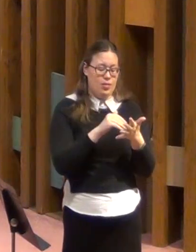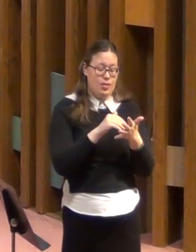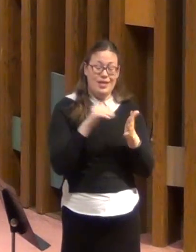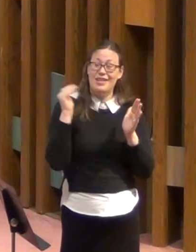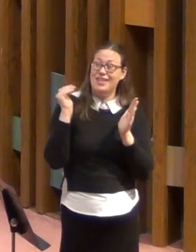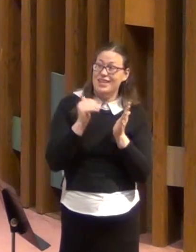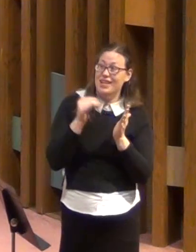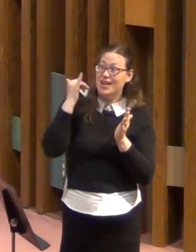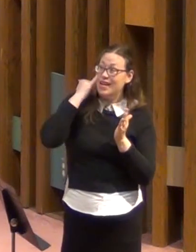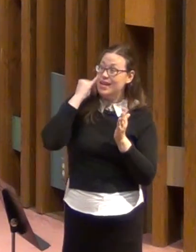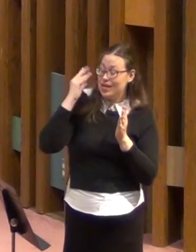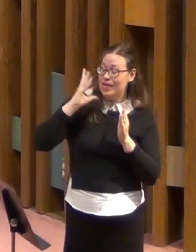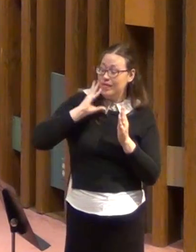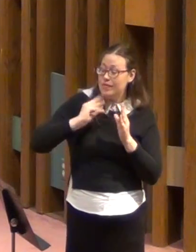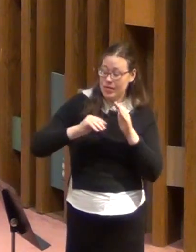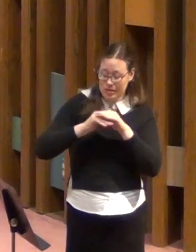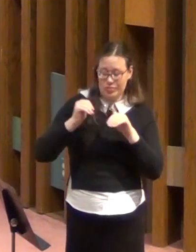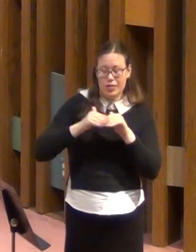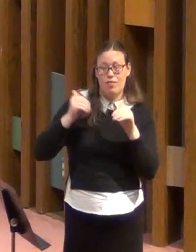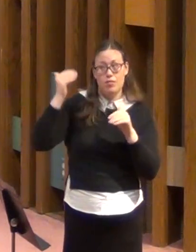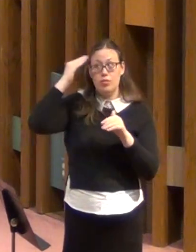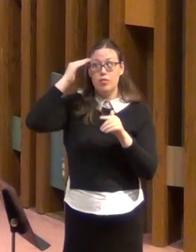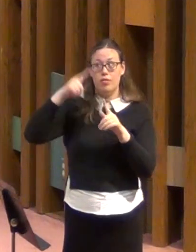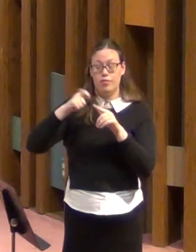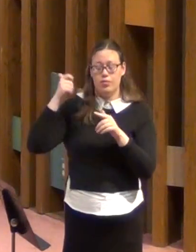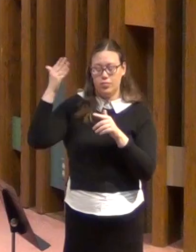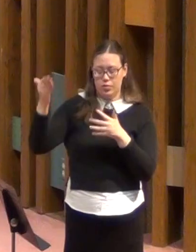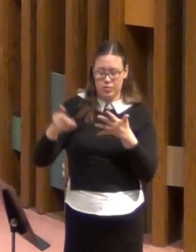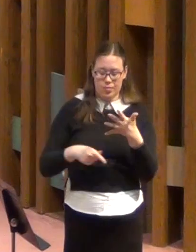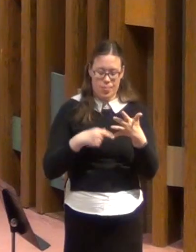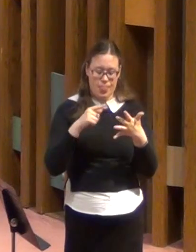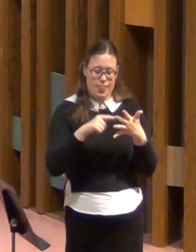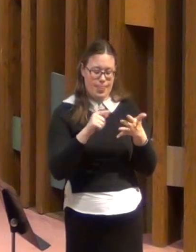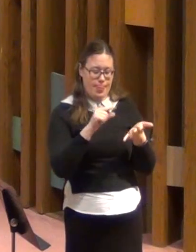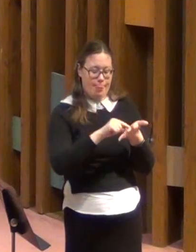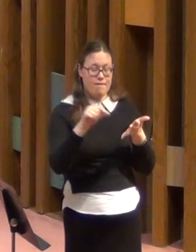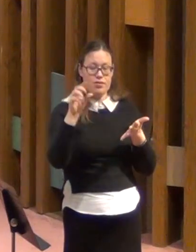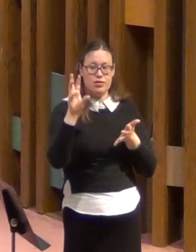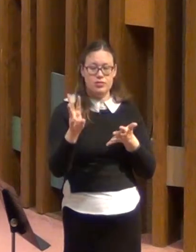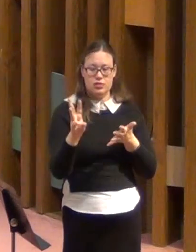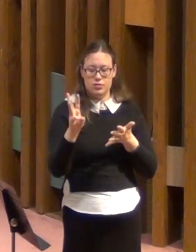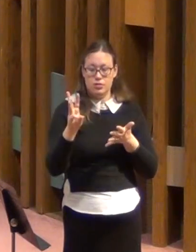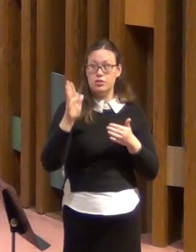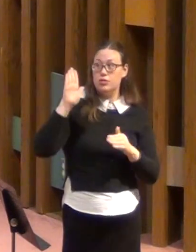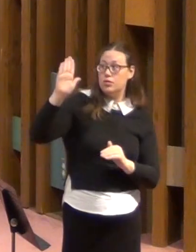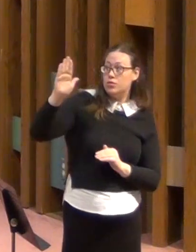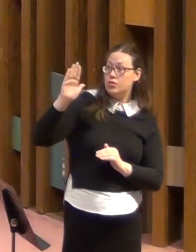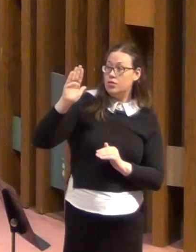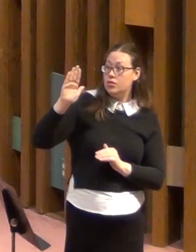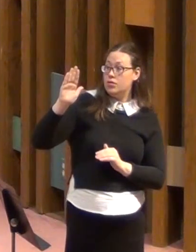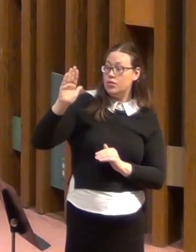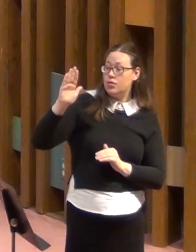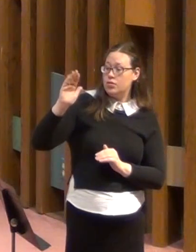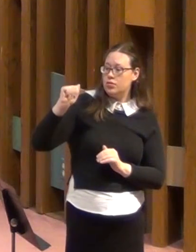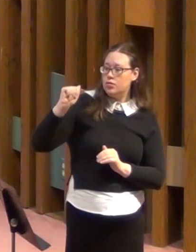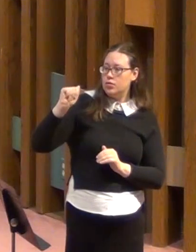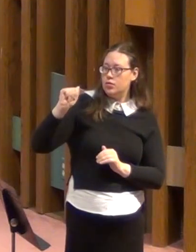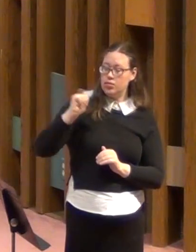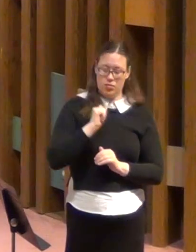for your comfort. Verse 6. Your comfort produces in you patient